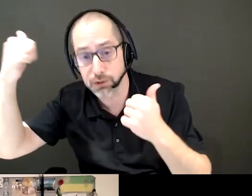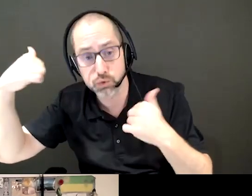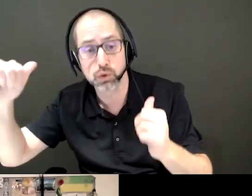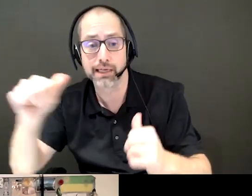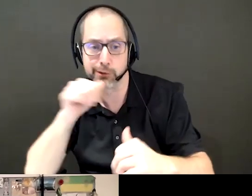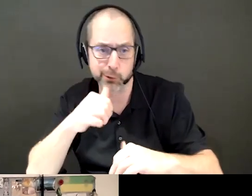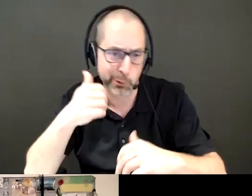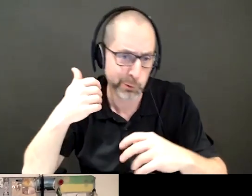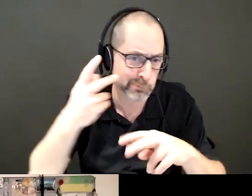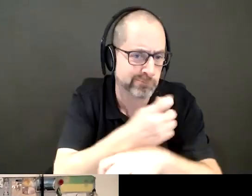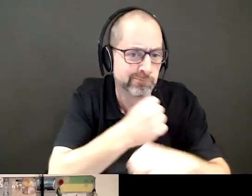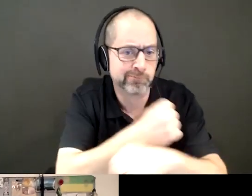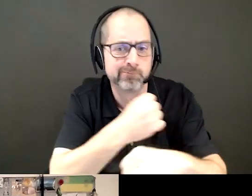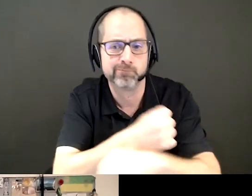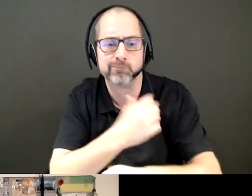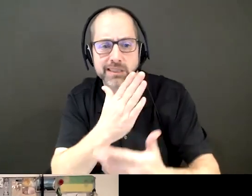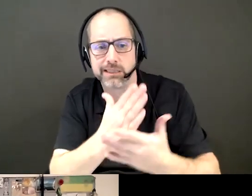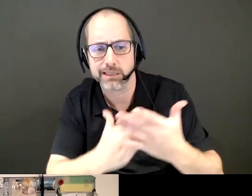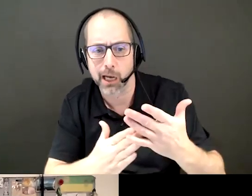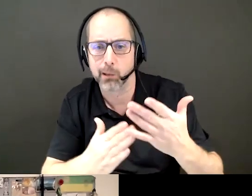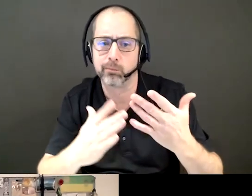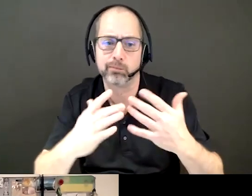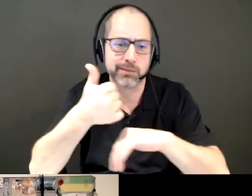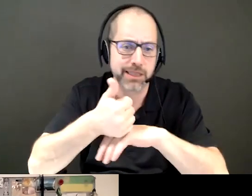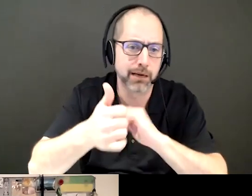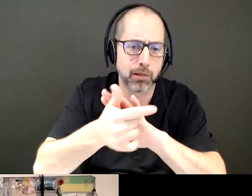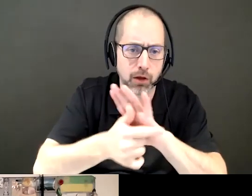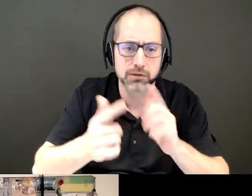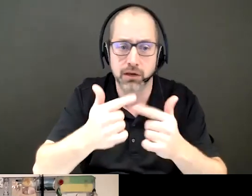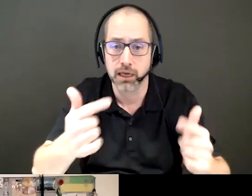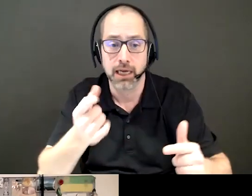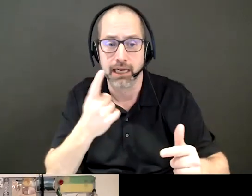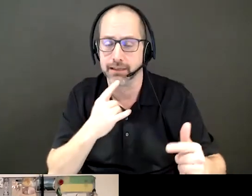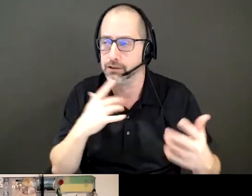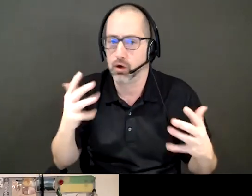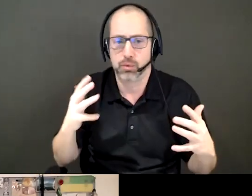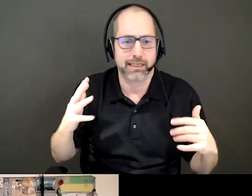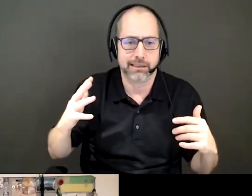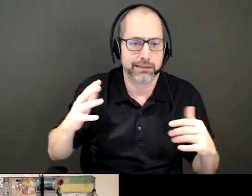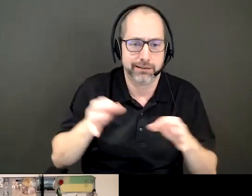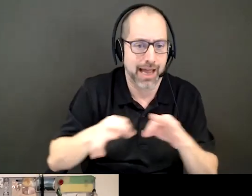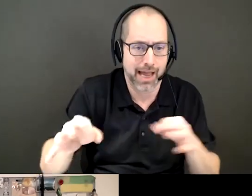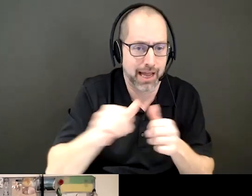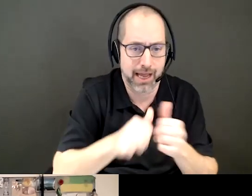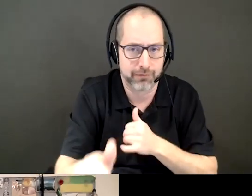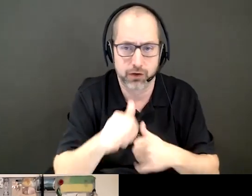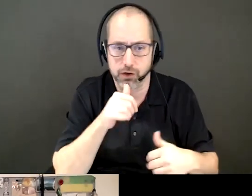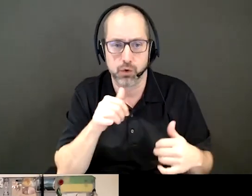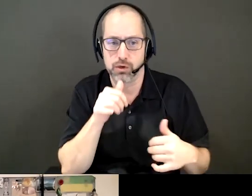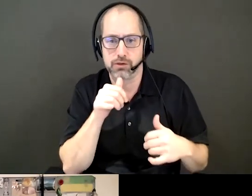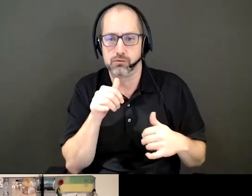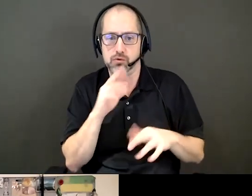address this on some level, typically they're more reactionary than progressive in planning.